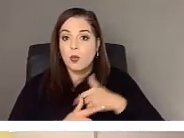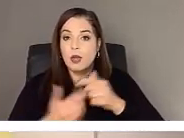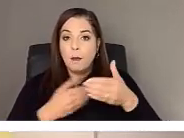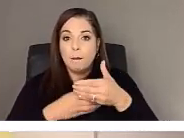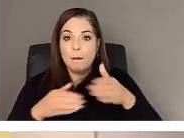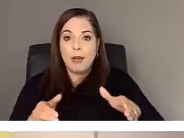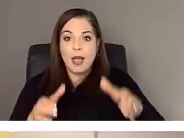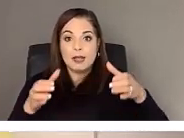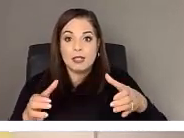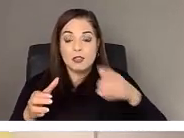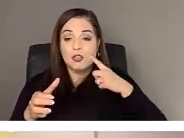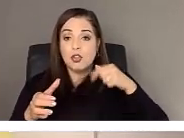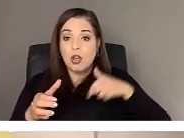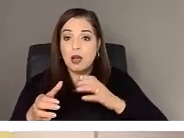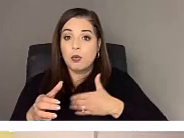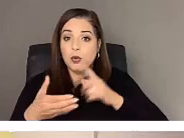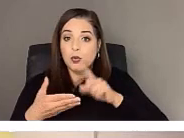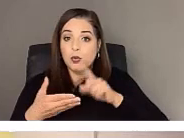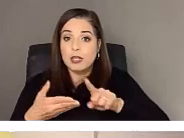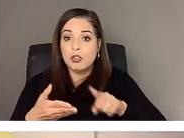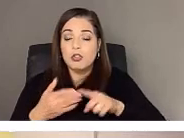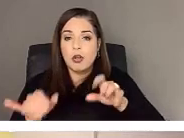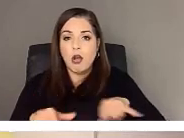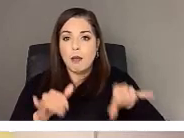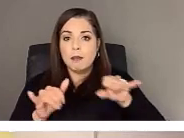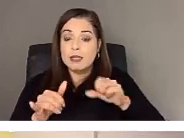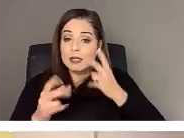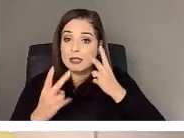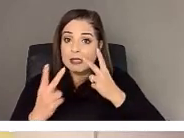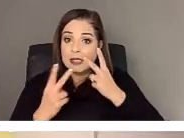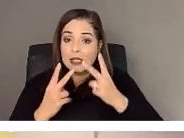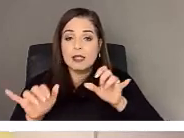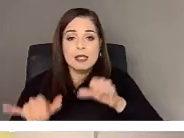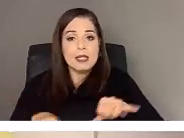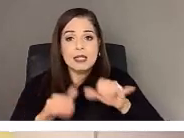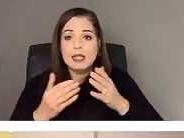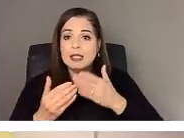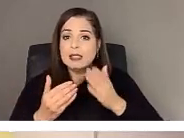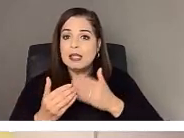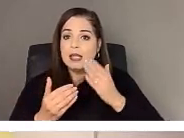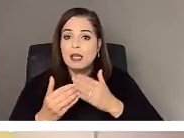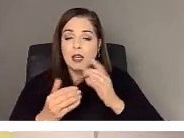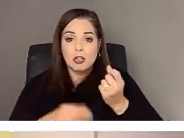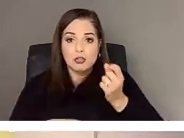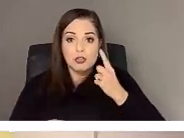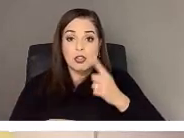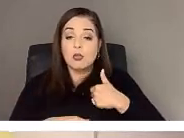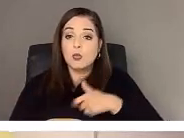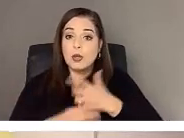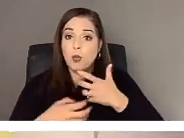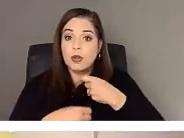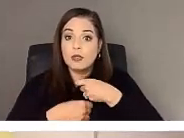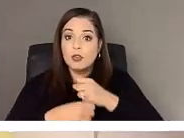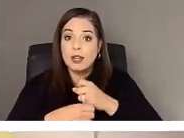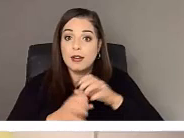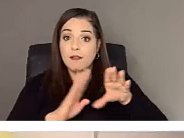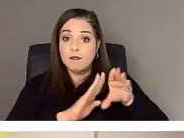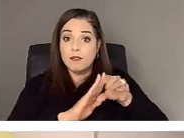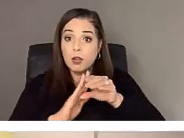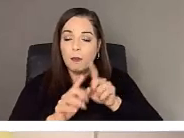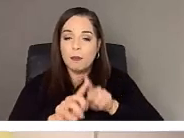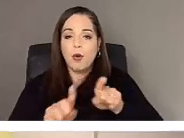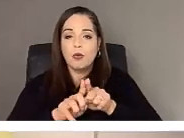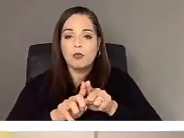easily viewed, and most importantly, easily understood. So we wanted to create a video, but we also wanted to develop a